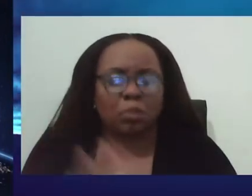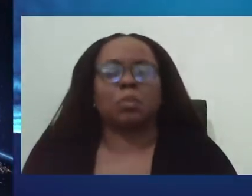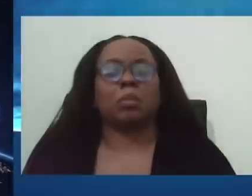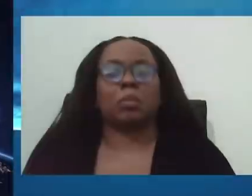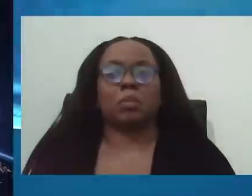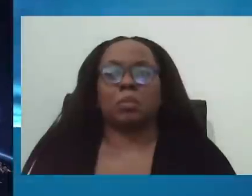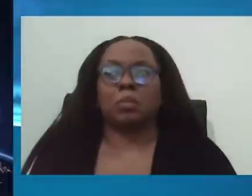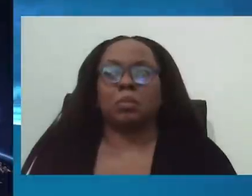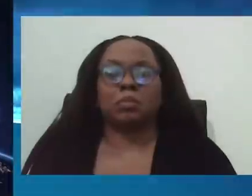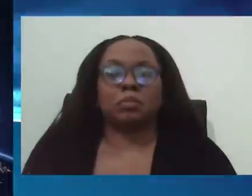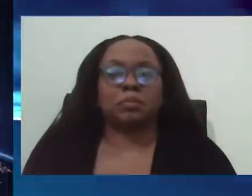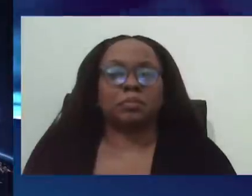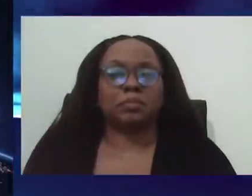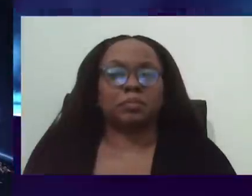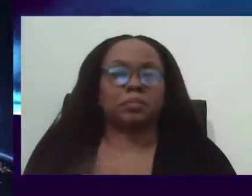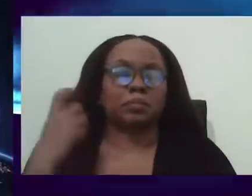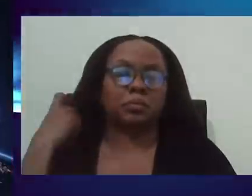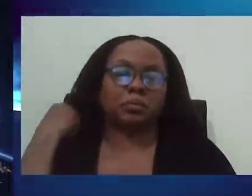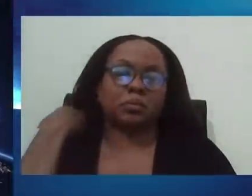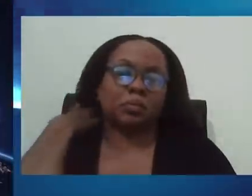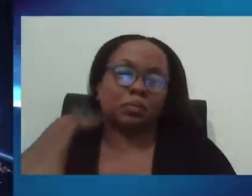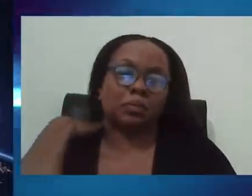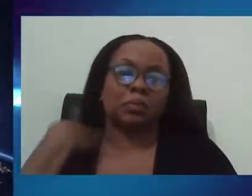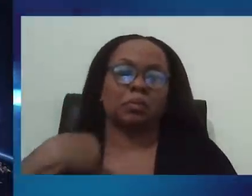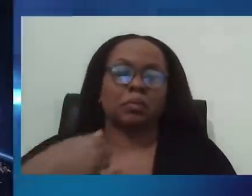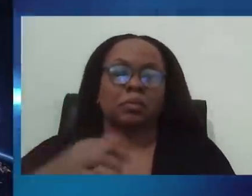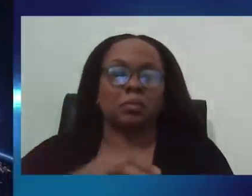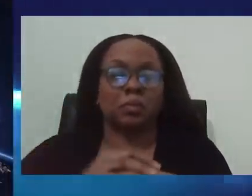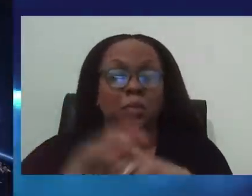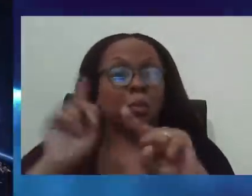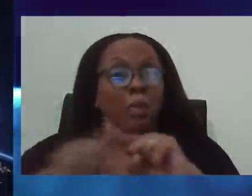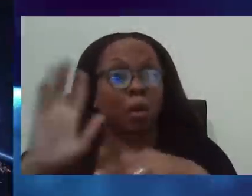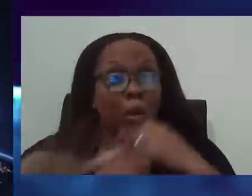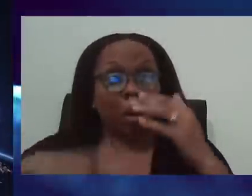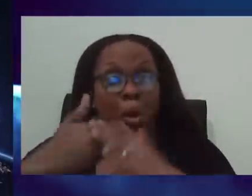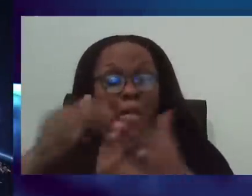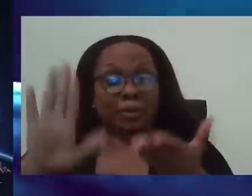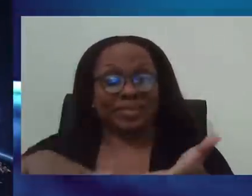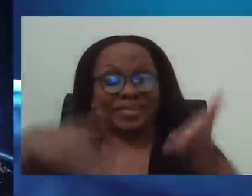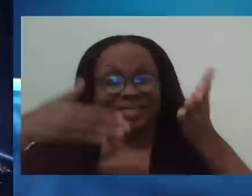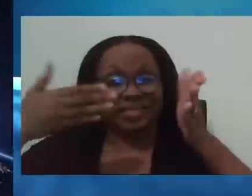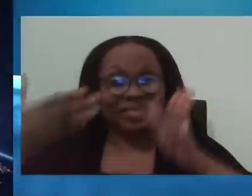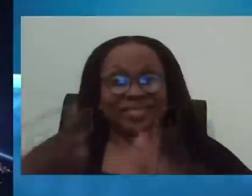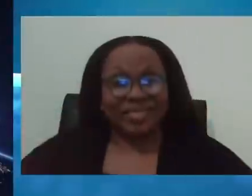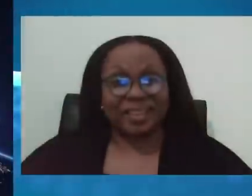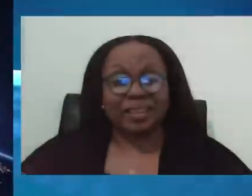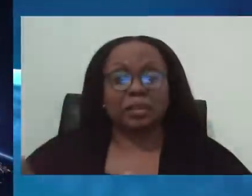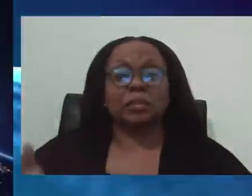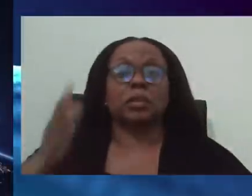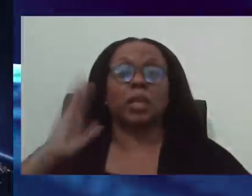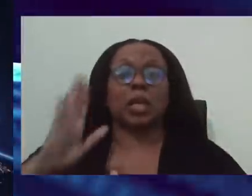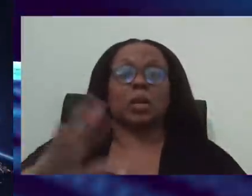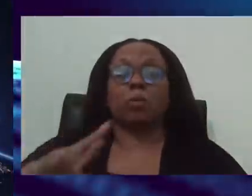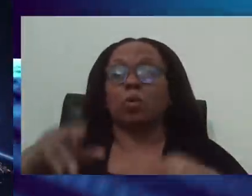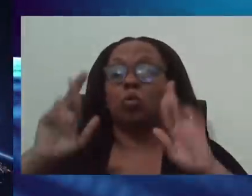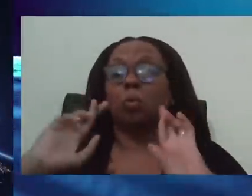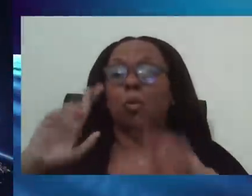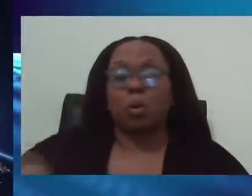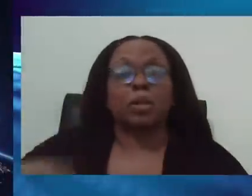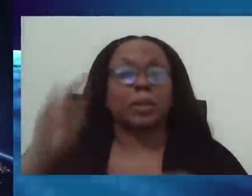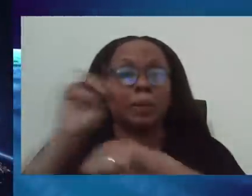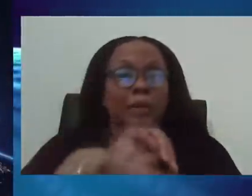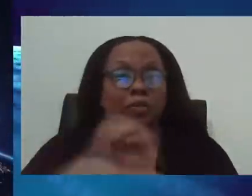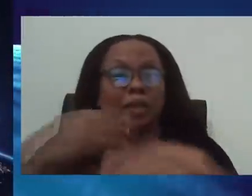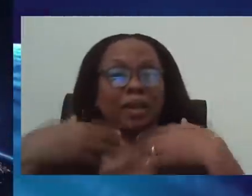terms of the global information about all of the deaths that goes directly to the Ministry of Health, I know that you would have heard